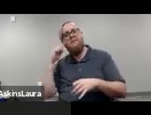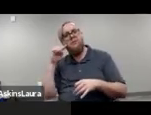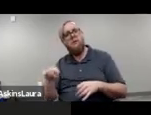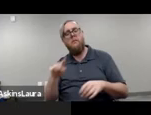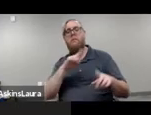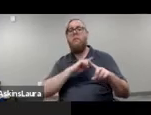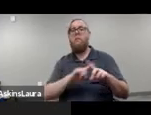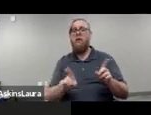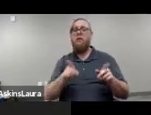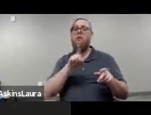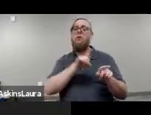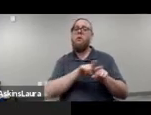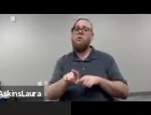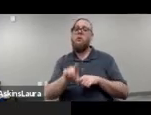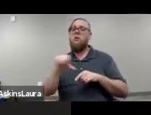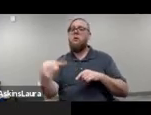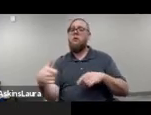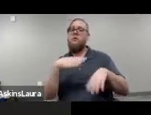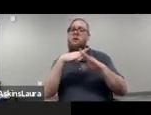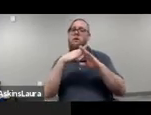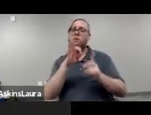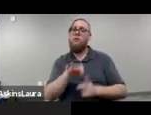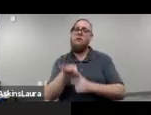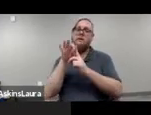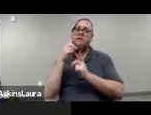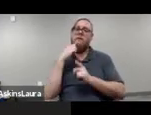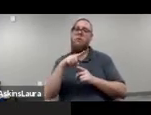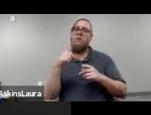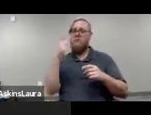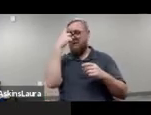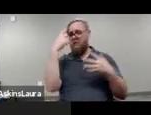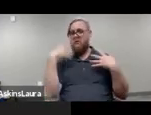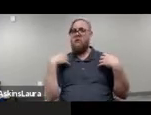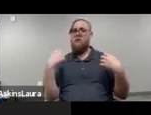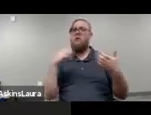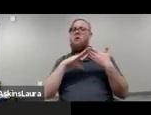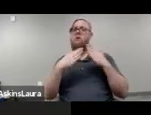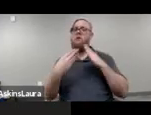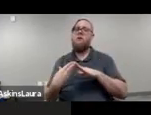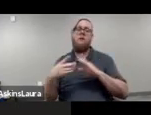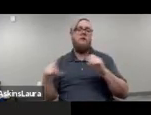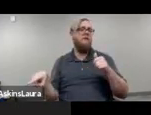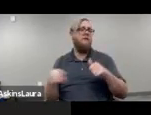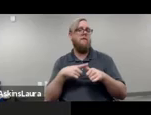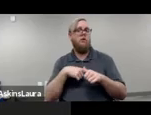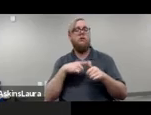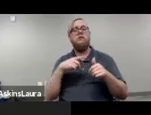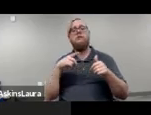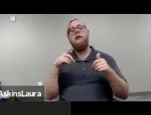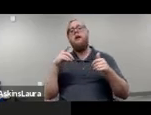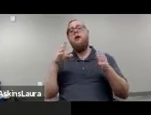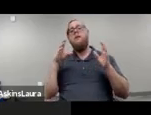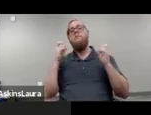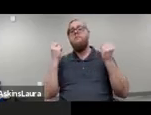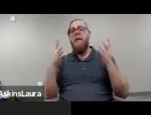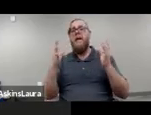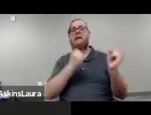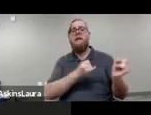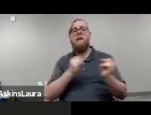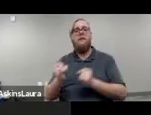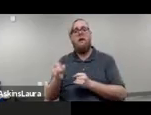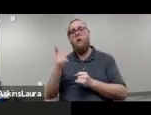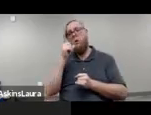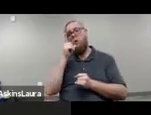unique also to the mental health community. The first being that a great number of individuals are